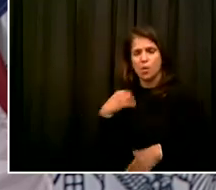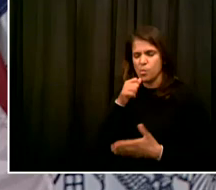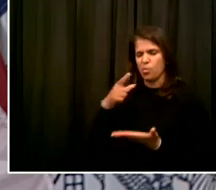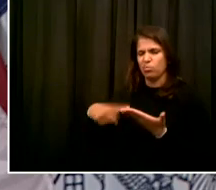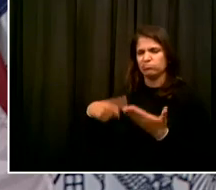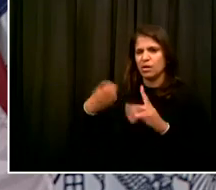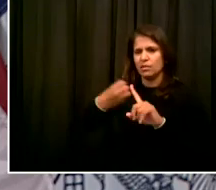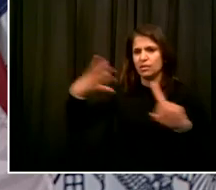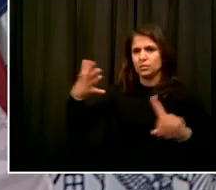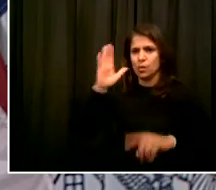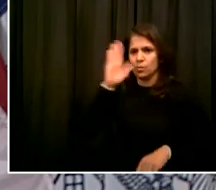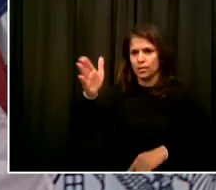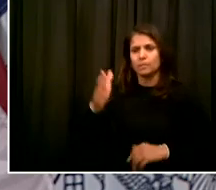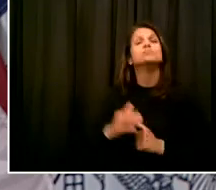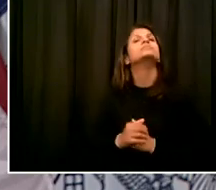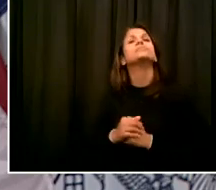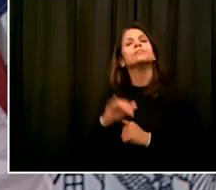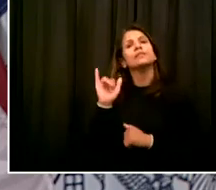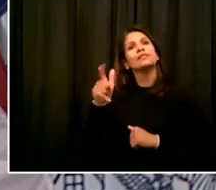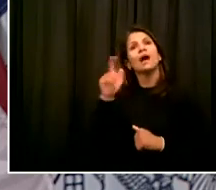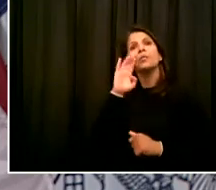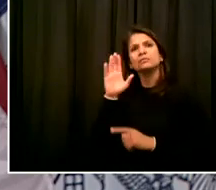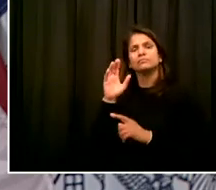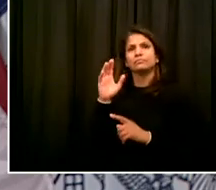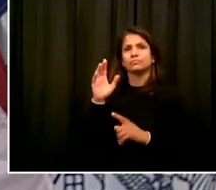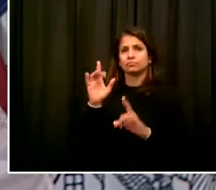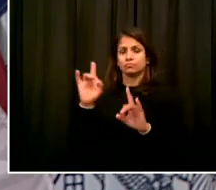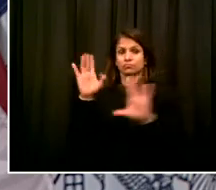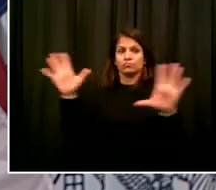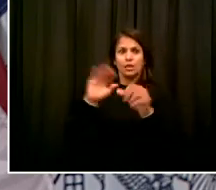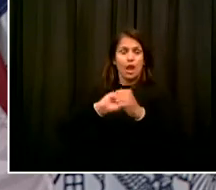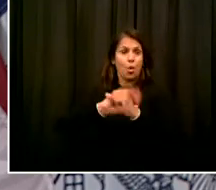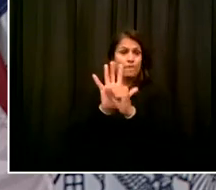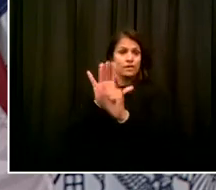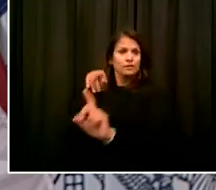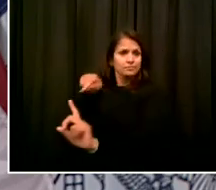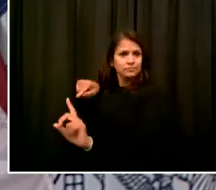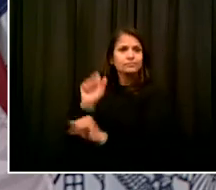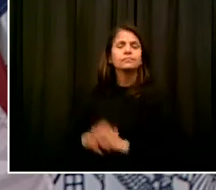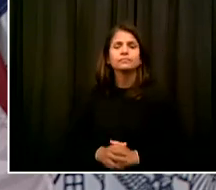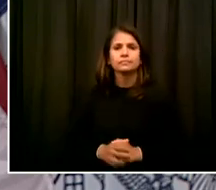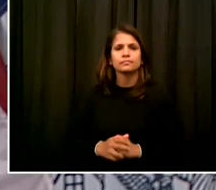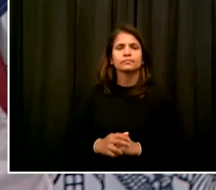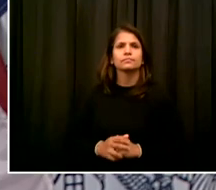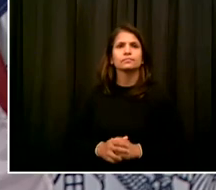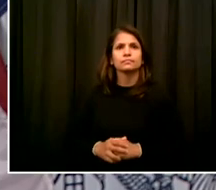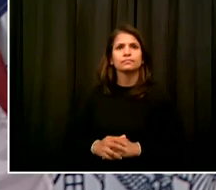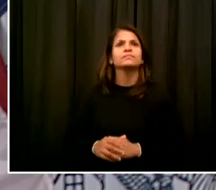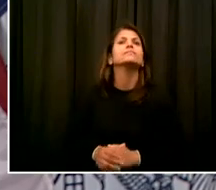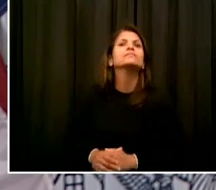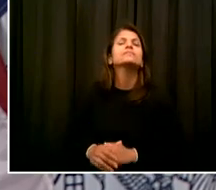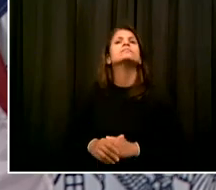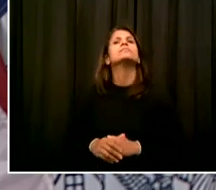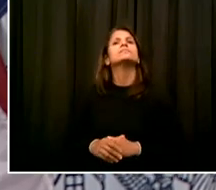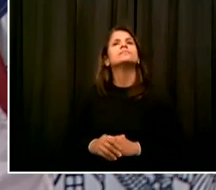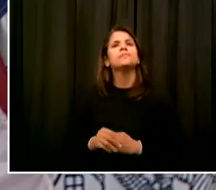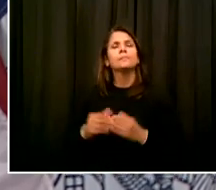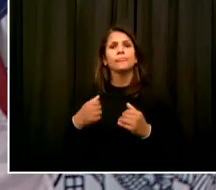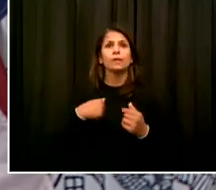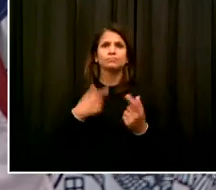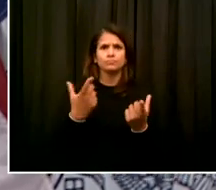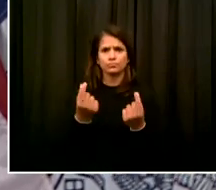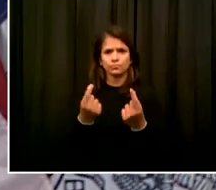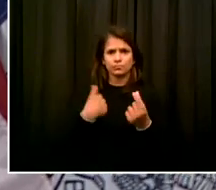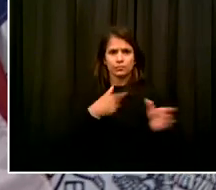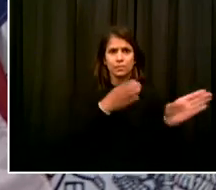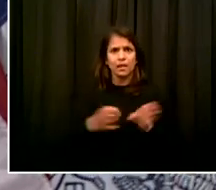what we're doing to try and beat back this disease once and for all. Because in the end, it's the first, second, third topic every day